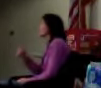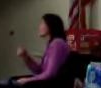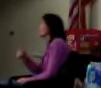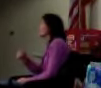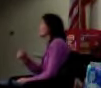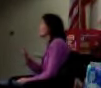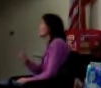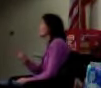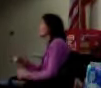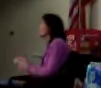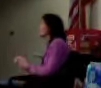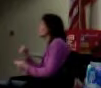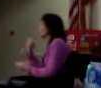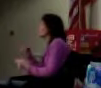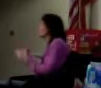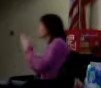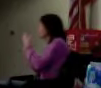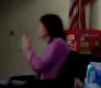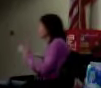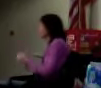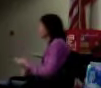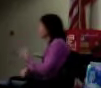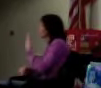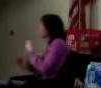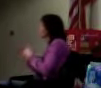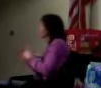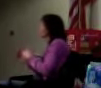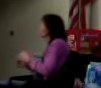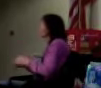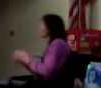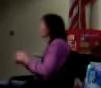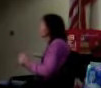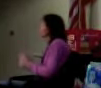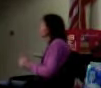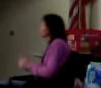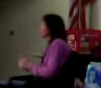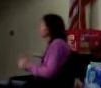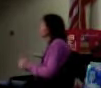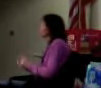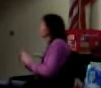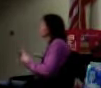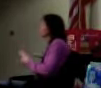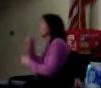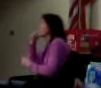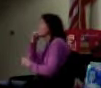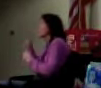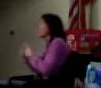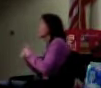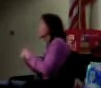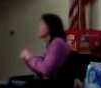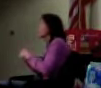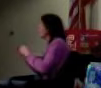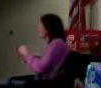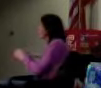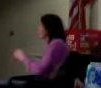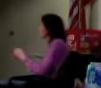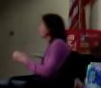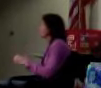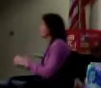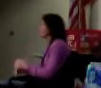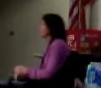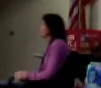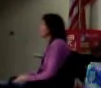the points about when you're looking at data is to look at the ways in which you can start thinking about classifying it.